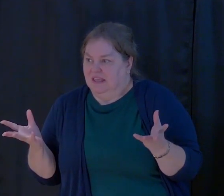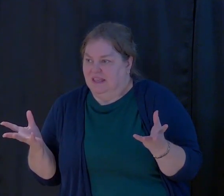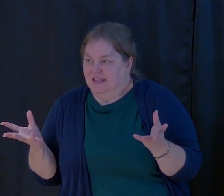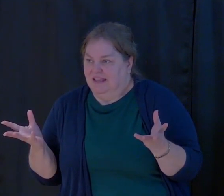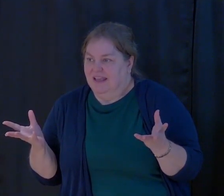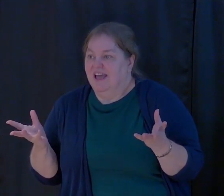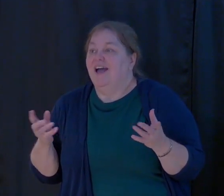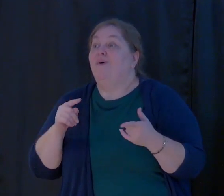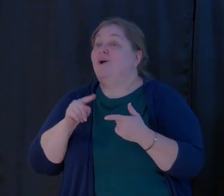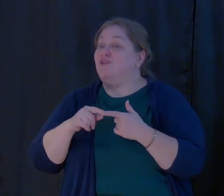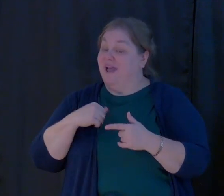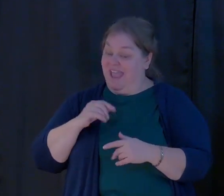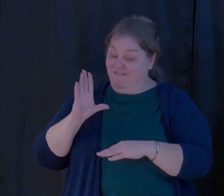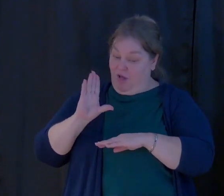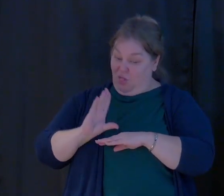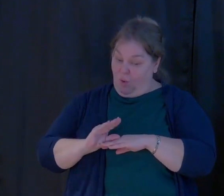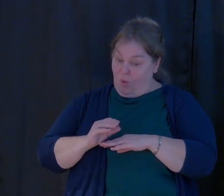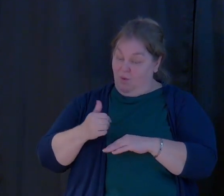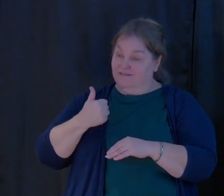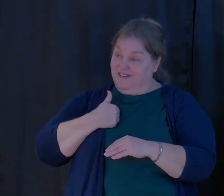And when we have that attitude,